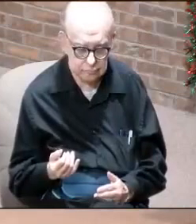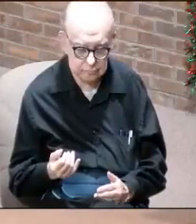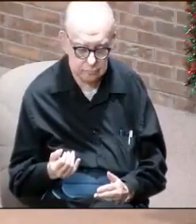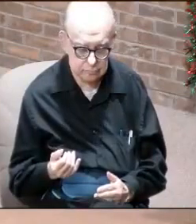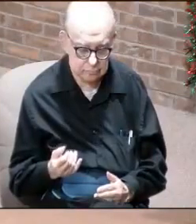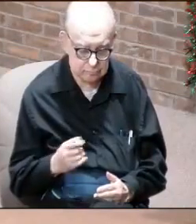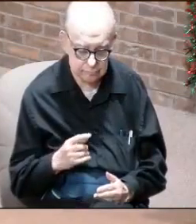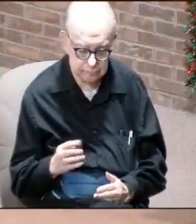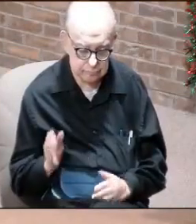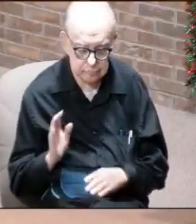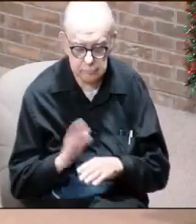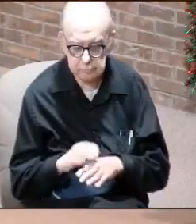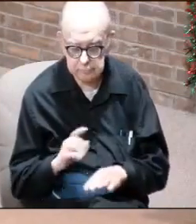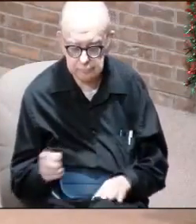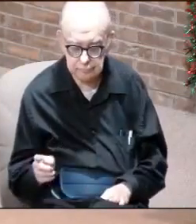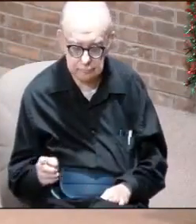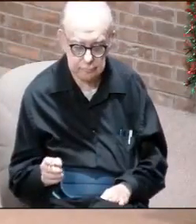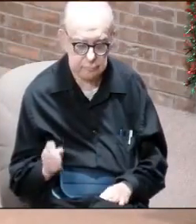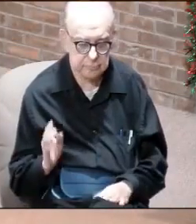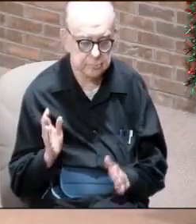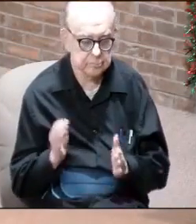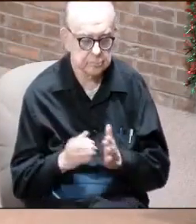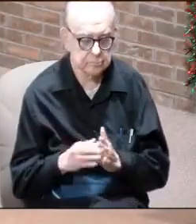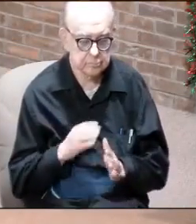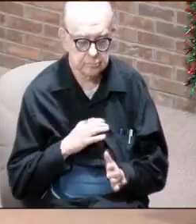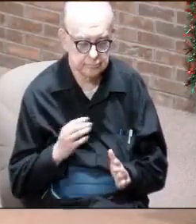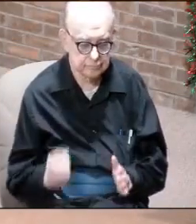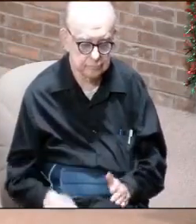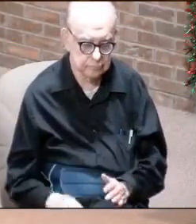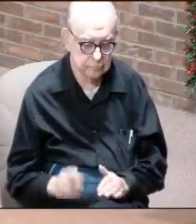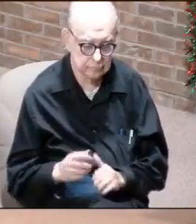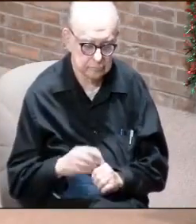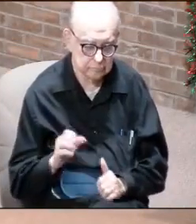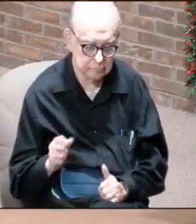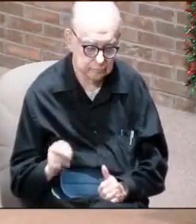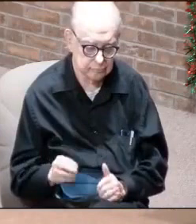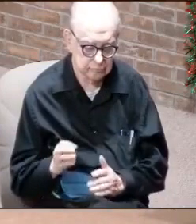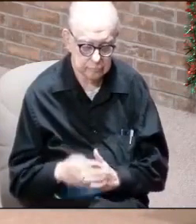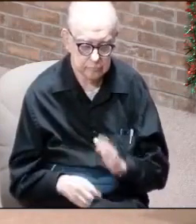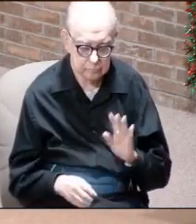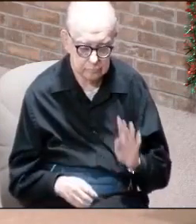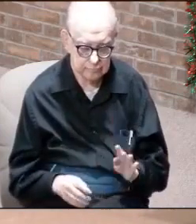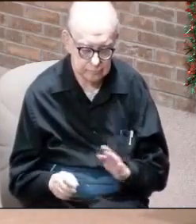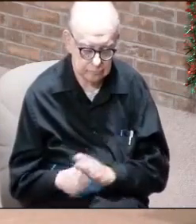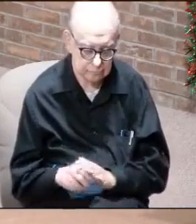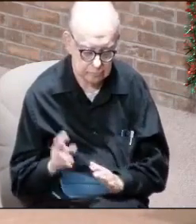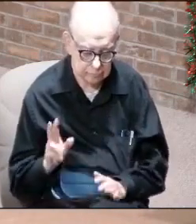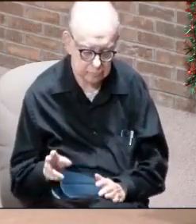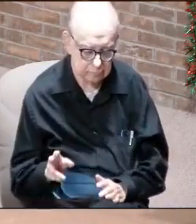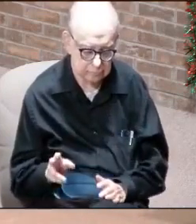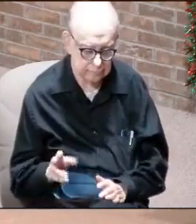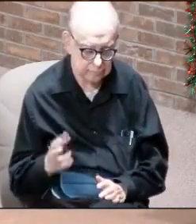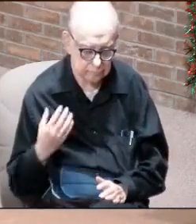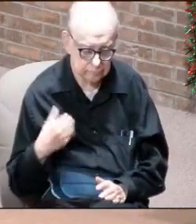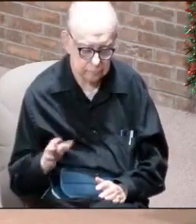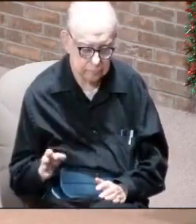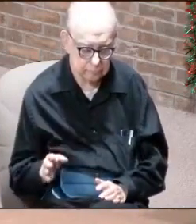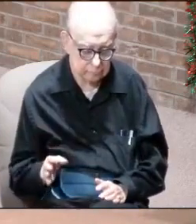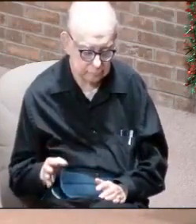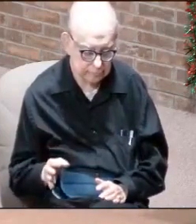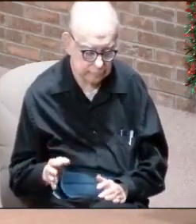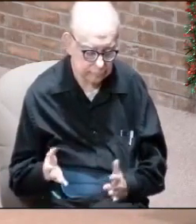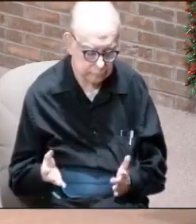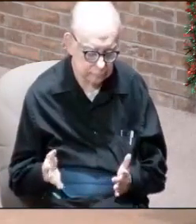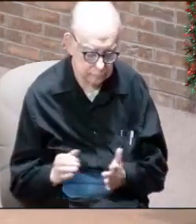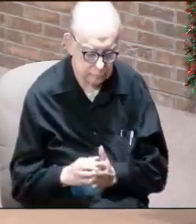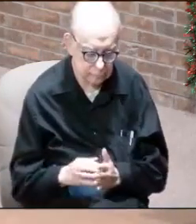calls them an antichrist in 1 John chapter 4 verse number 3. He calls them the beast in Revelation chapter 13 and verse number 1.